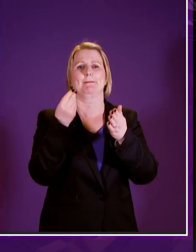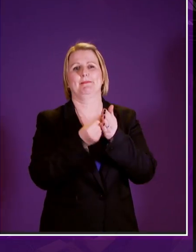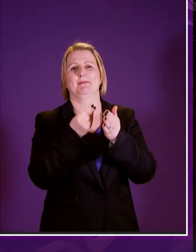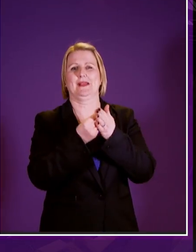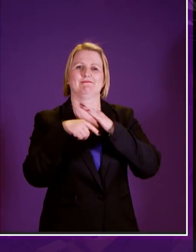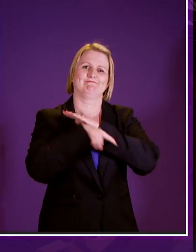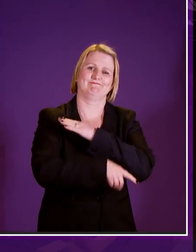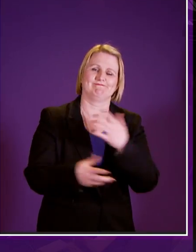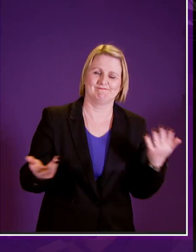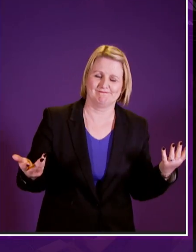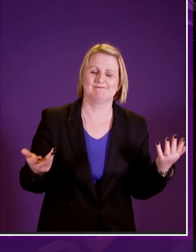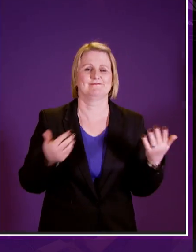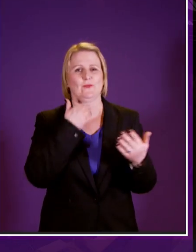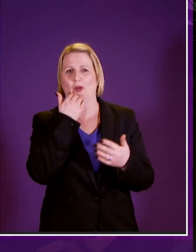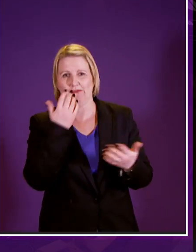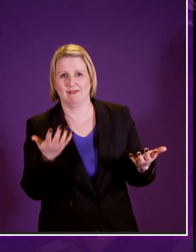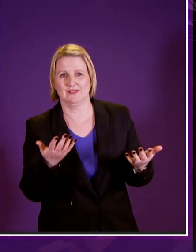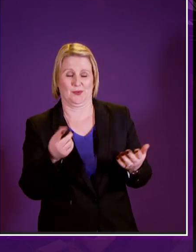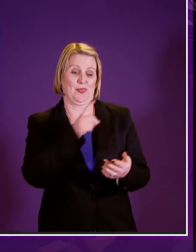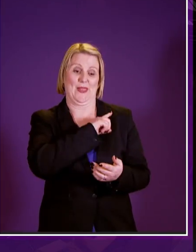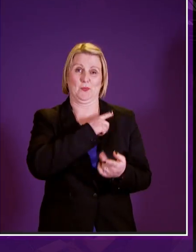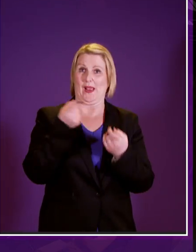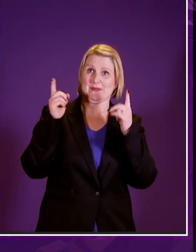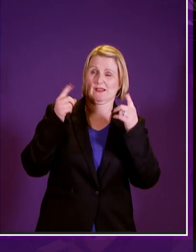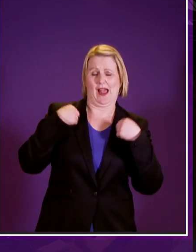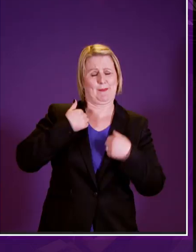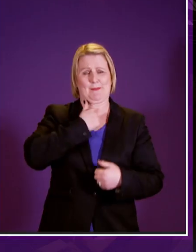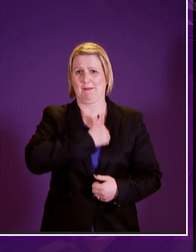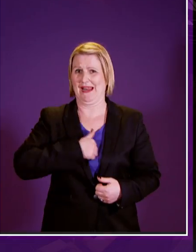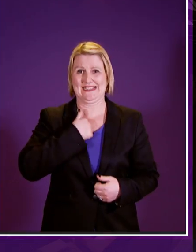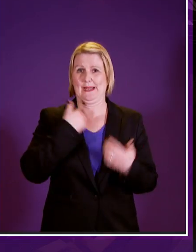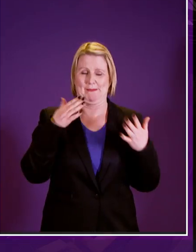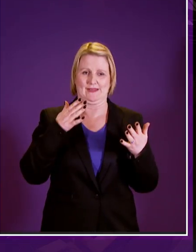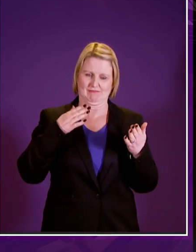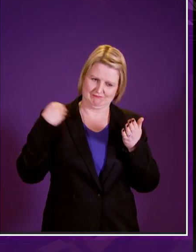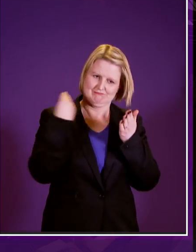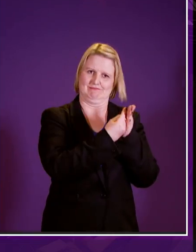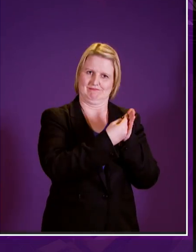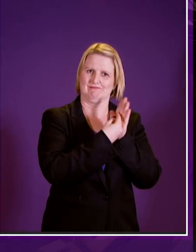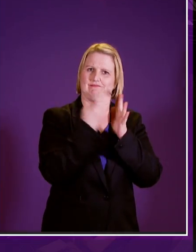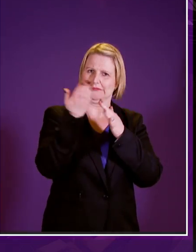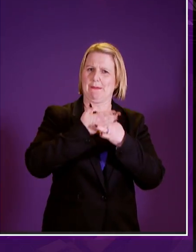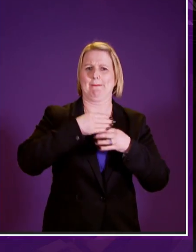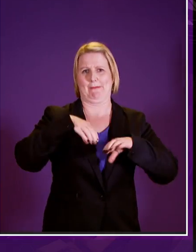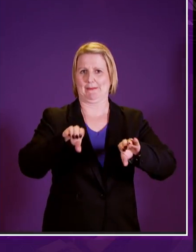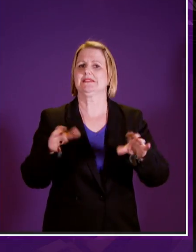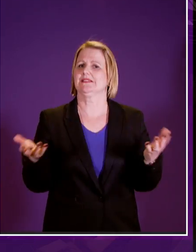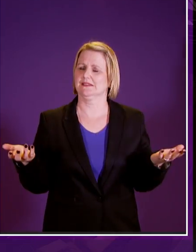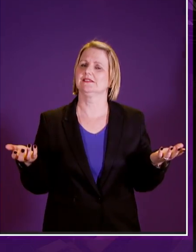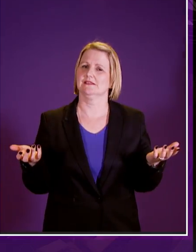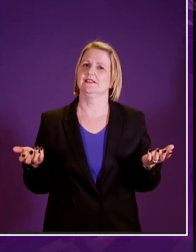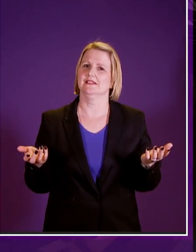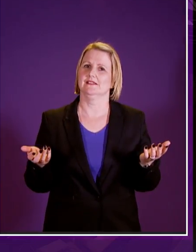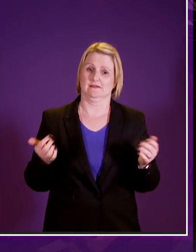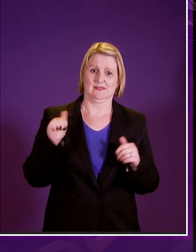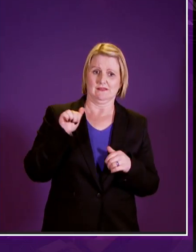so presiding officer that's why i'm glad that we have to take changed course on split payments and yes clearly